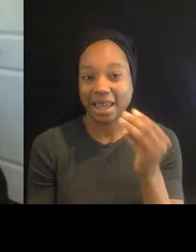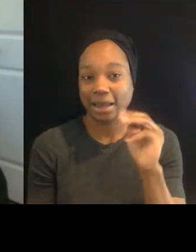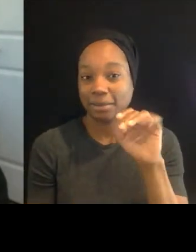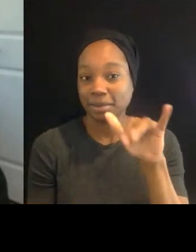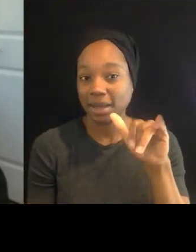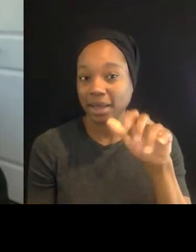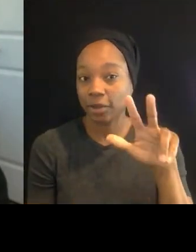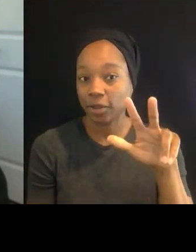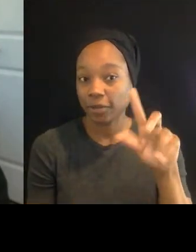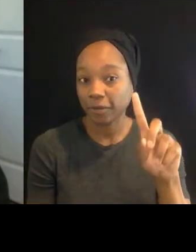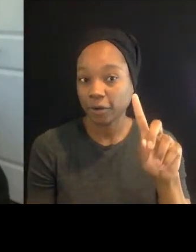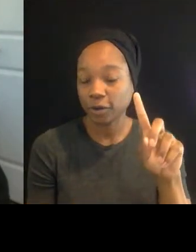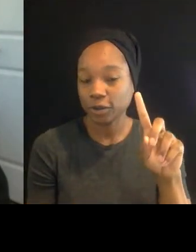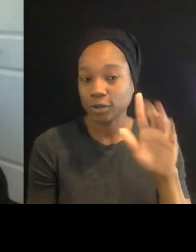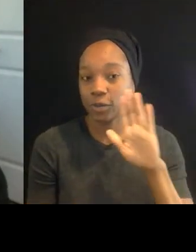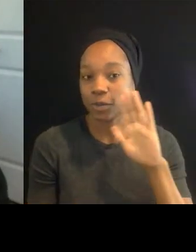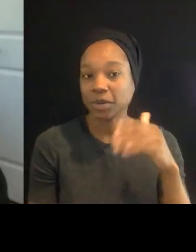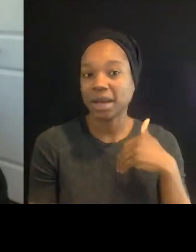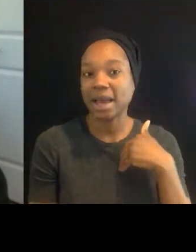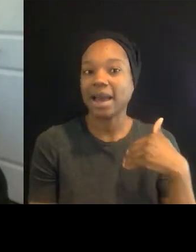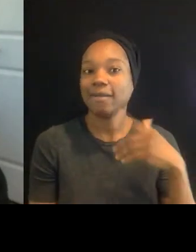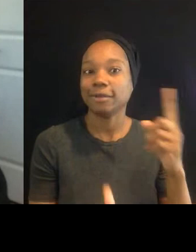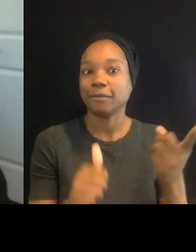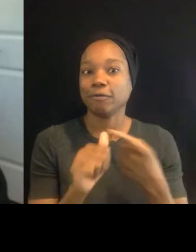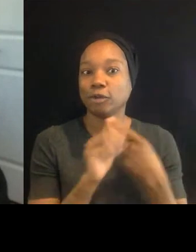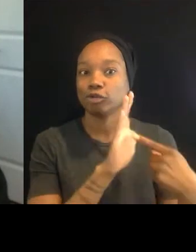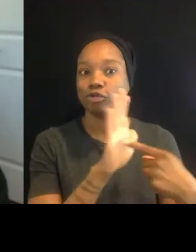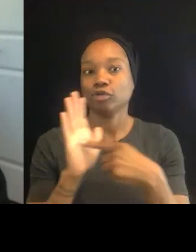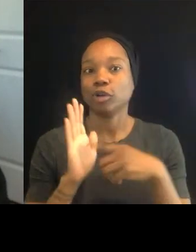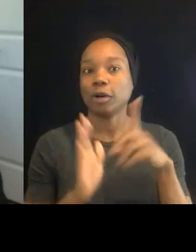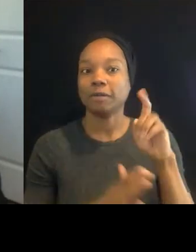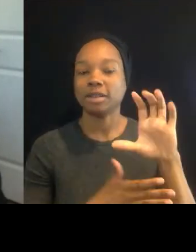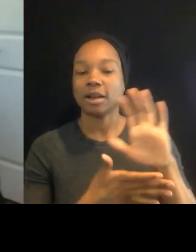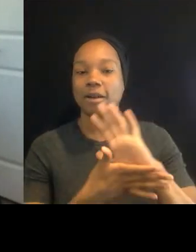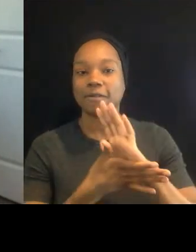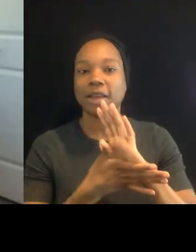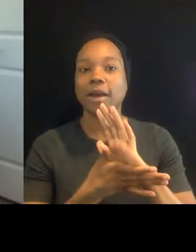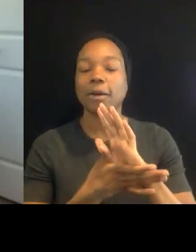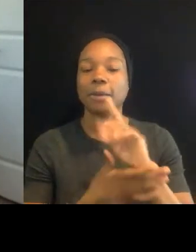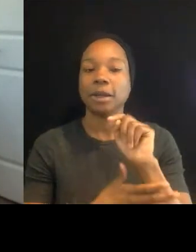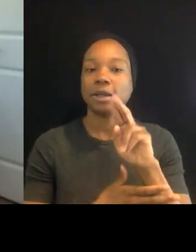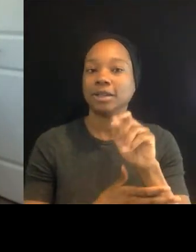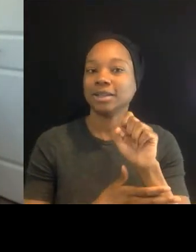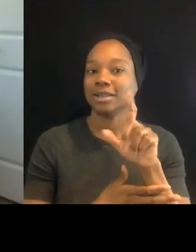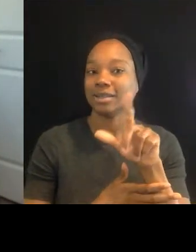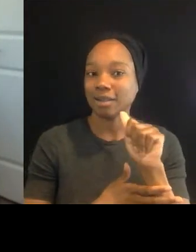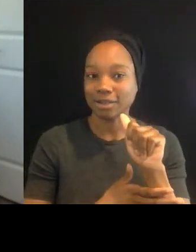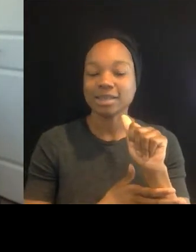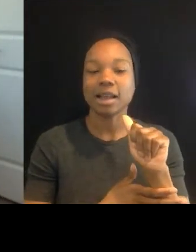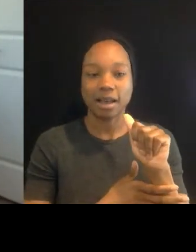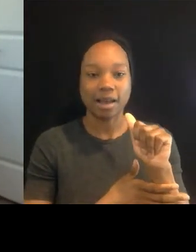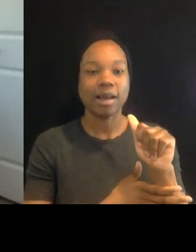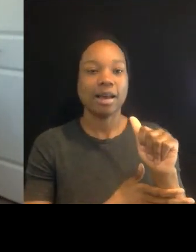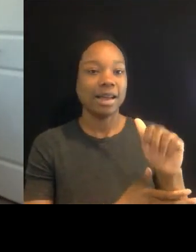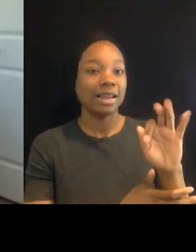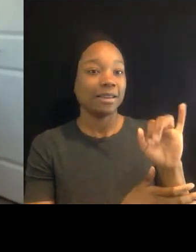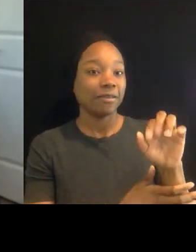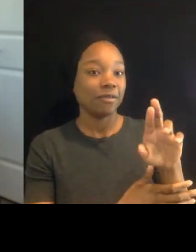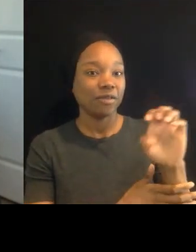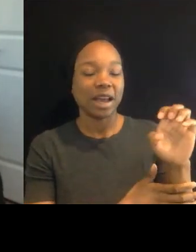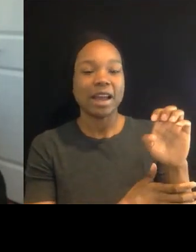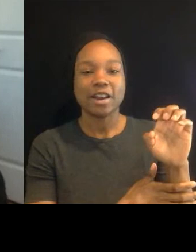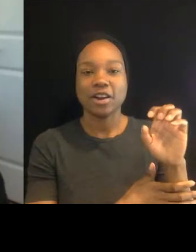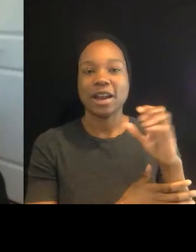of the documentary, Tulsa, the fire and the forgotten on the 100th anniversary of the Tulsa race massacre.